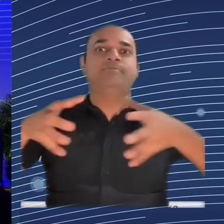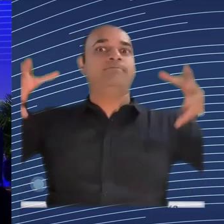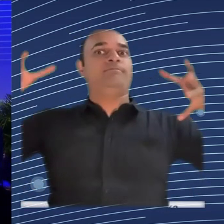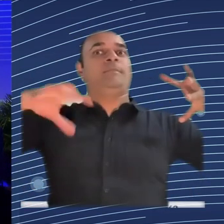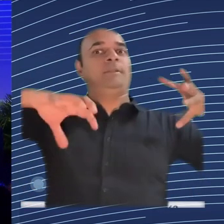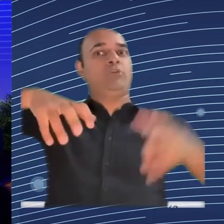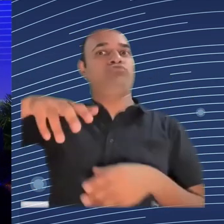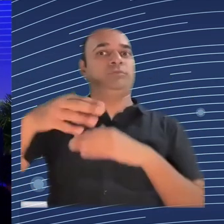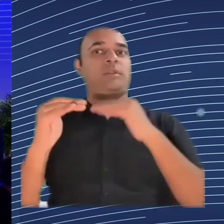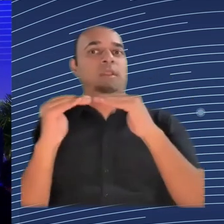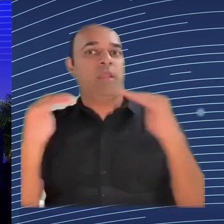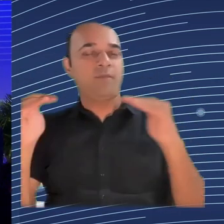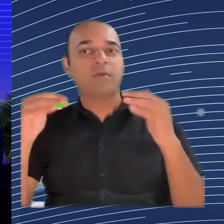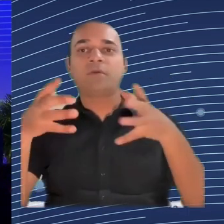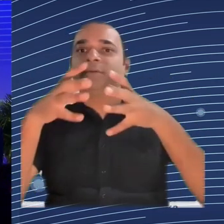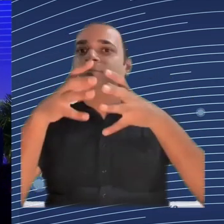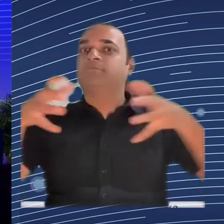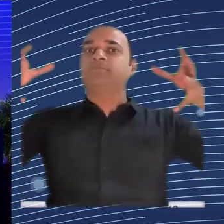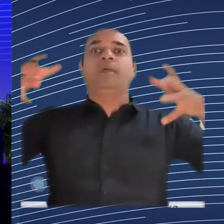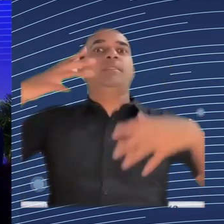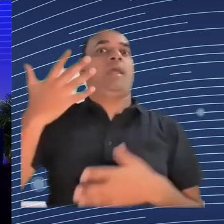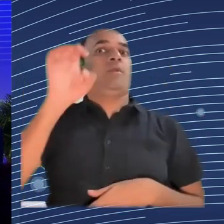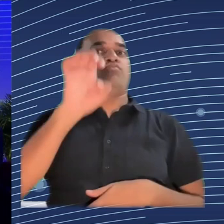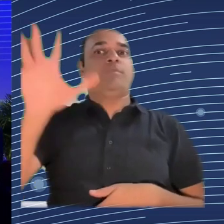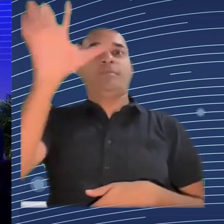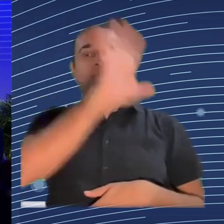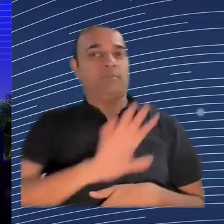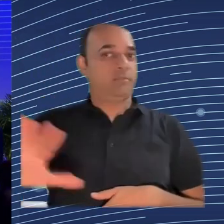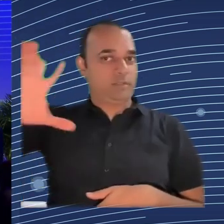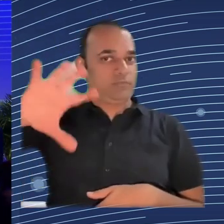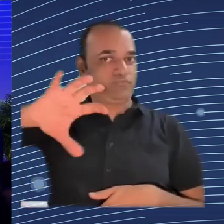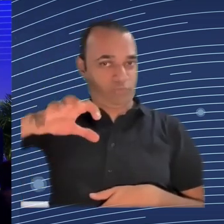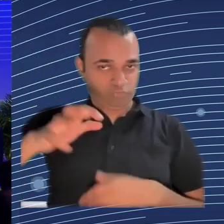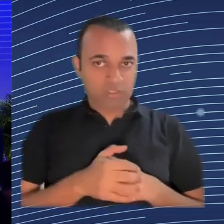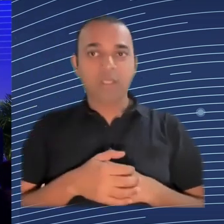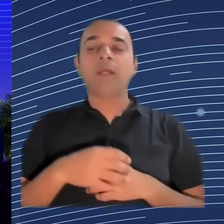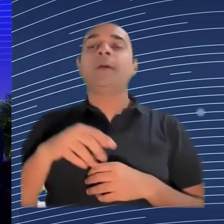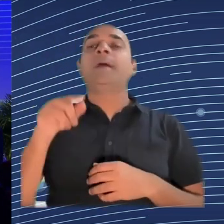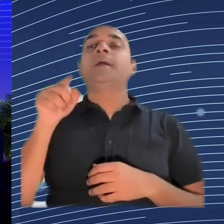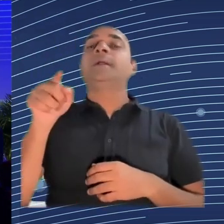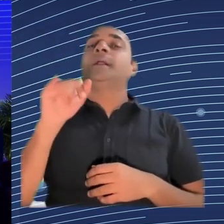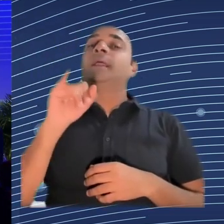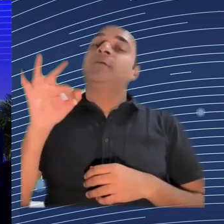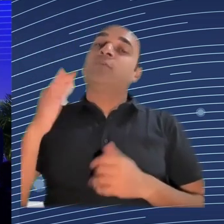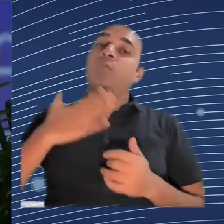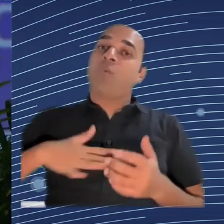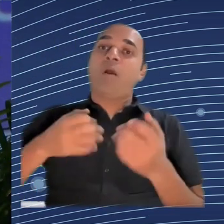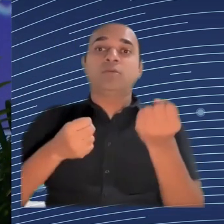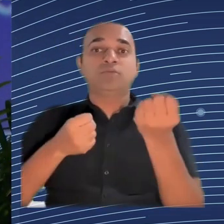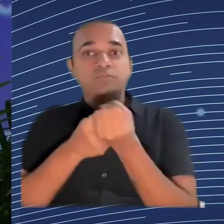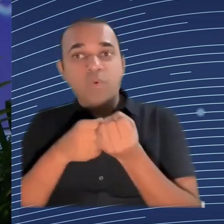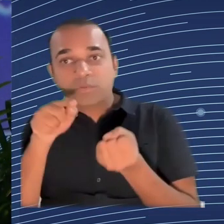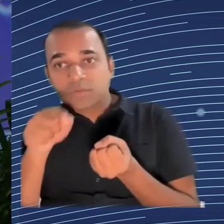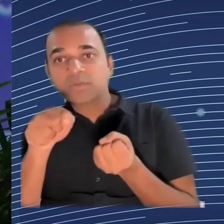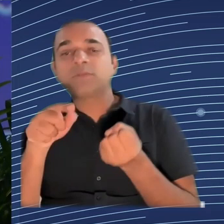so perhaps on my side, it's to highlight that we cannot do everything at the same time. But there needs to be a space for everything. And the message